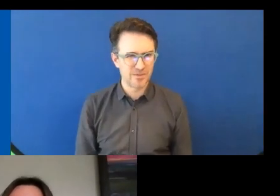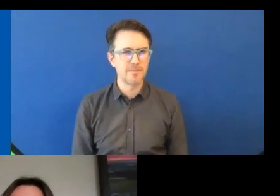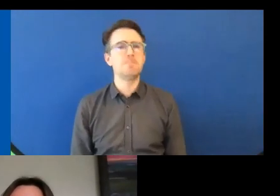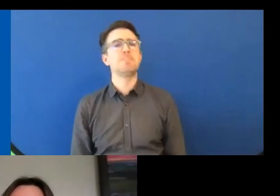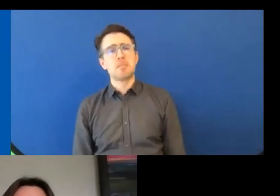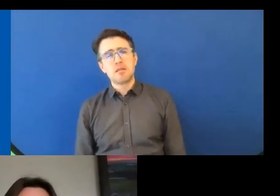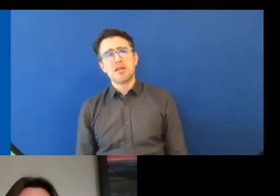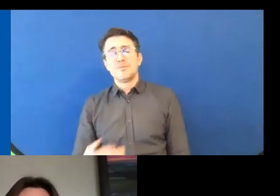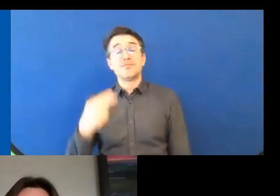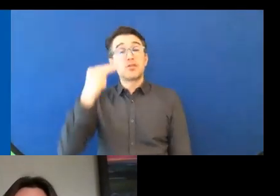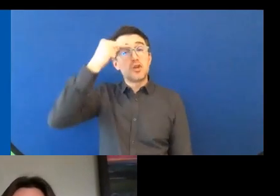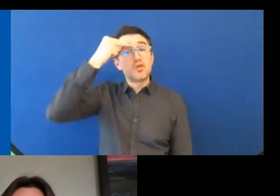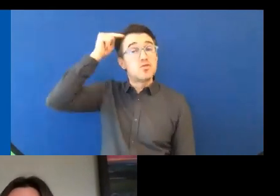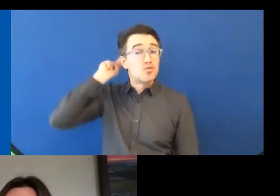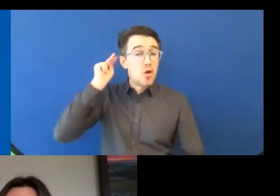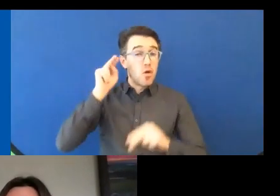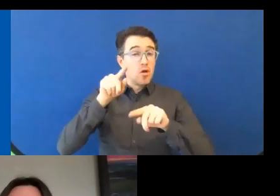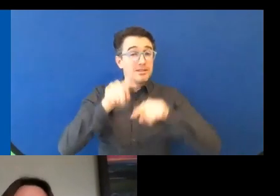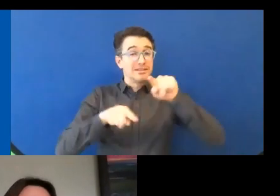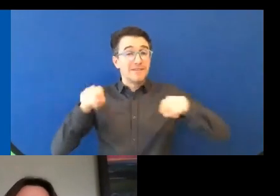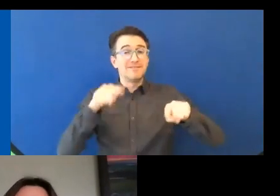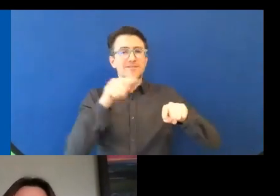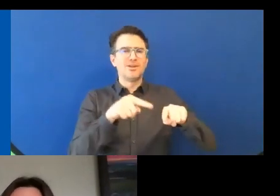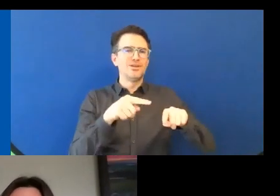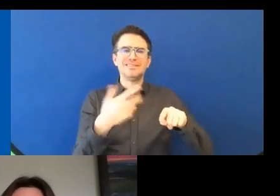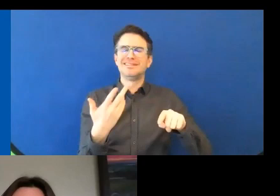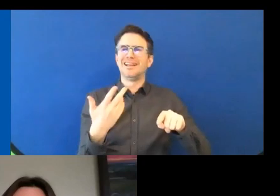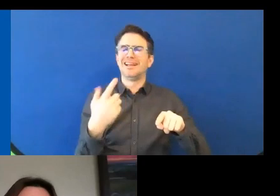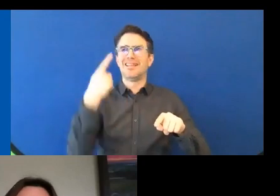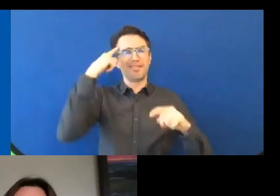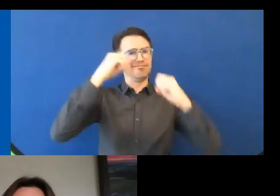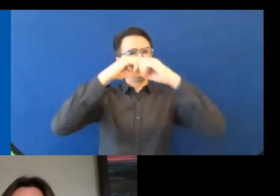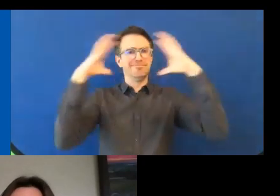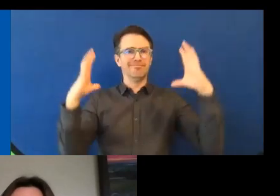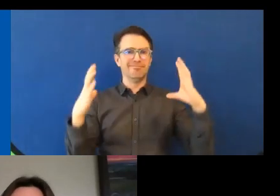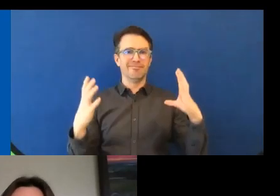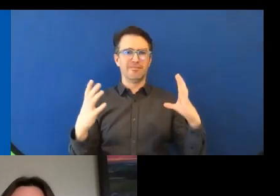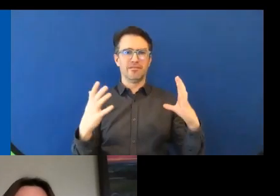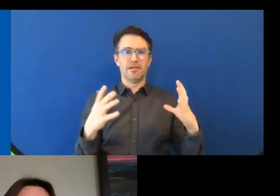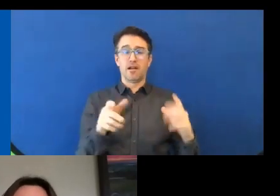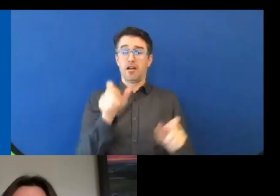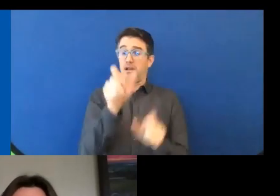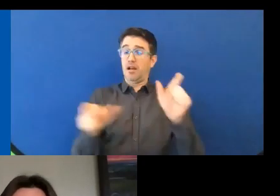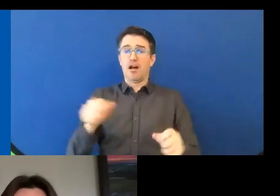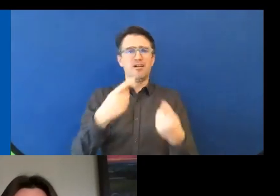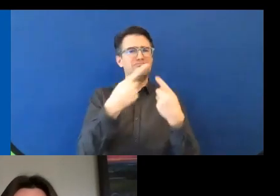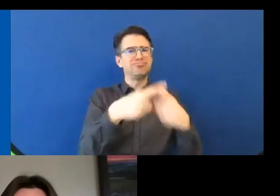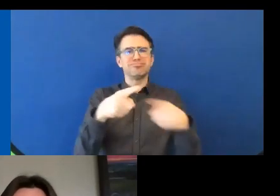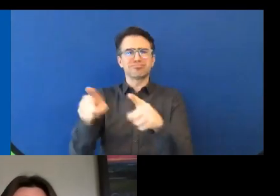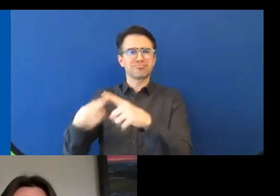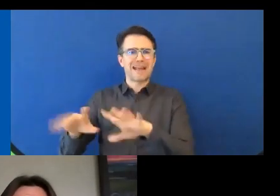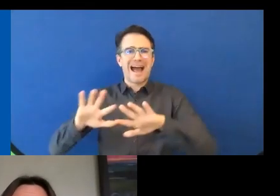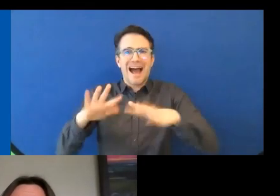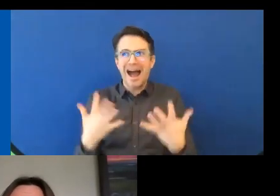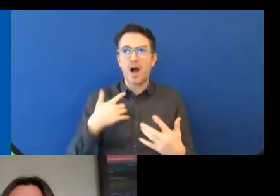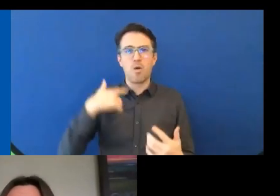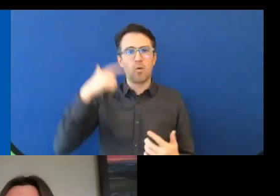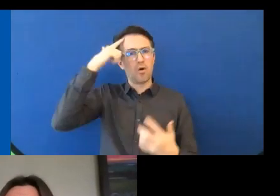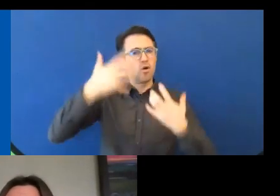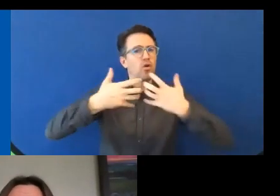our areas of strength and weaknesses, the things that we do well, the things that we don't do well, for example, visual processing,